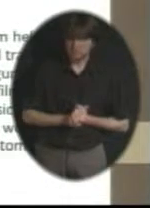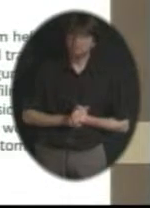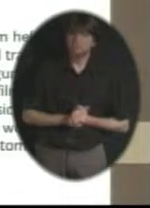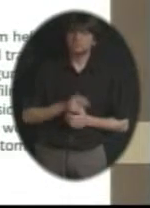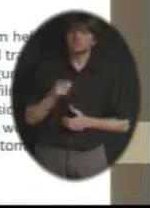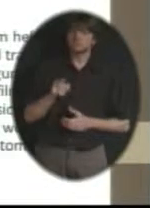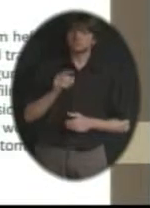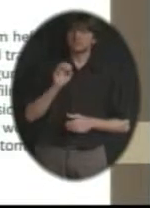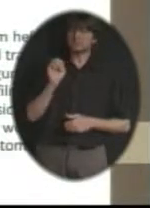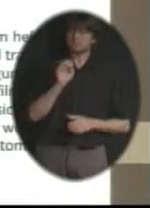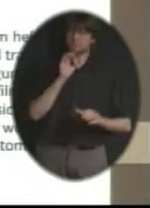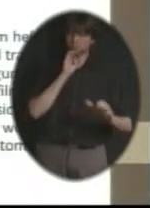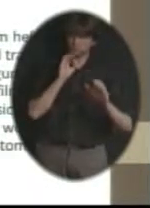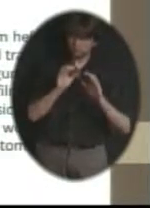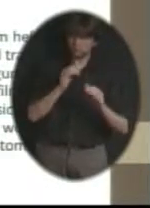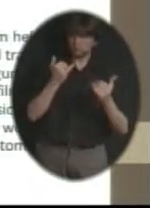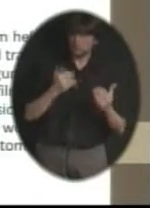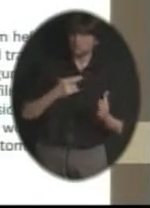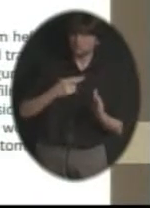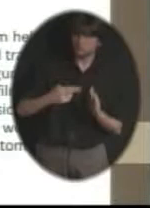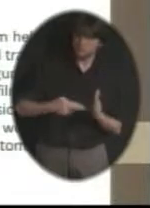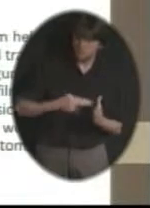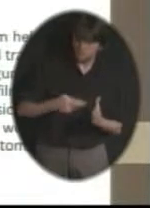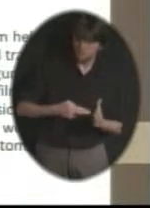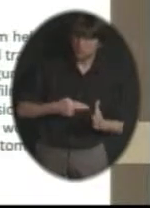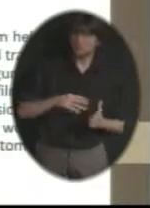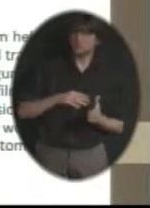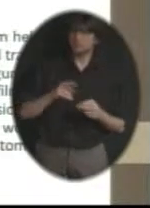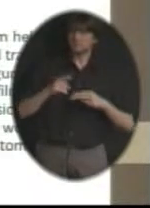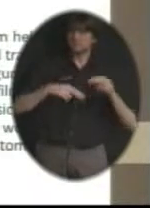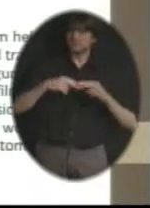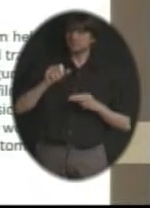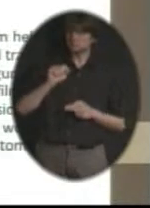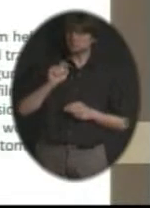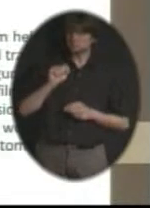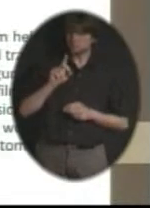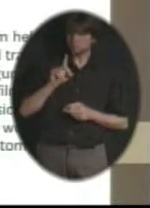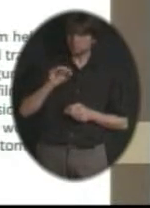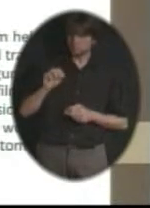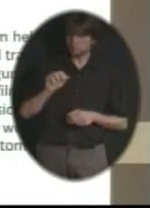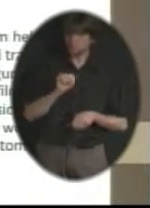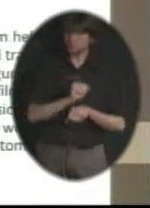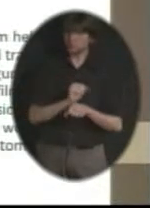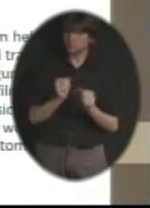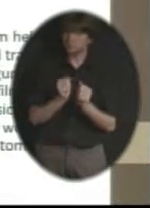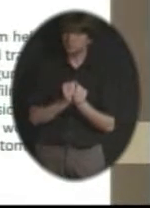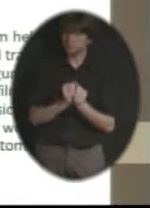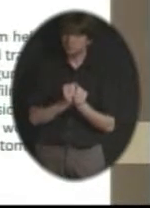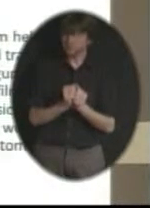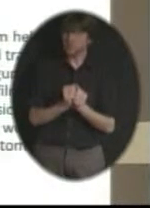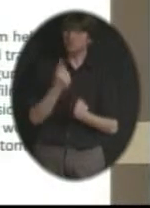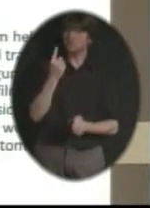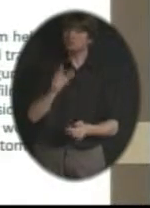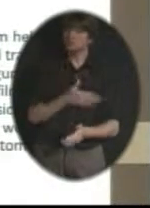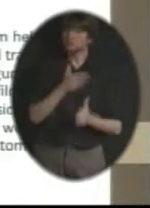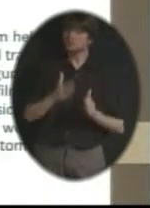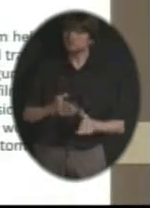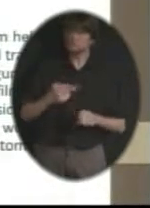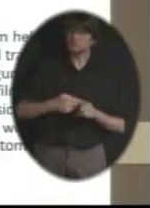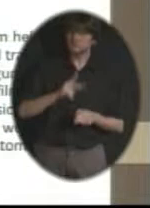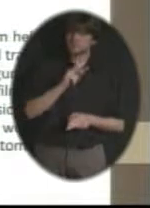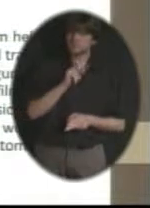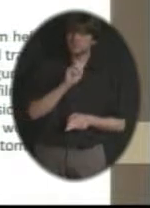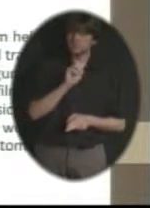recording, doing some studio, helping build out studios. Actually, working with Keith Urban right now, helping build out his sound studio in Nashville,